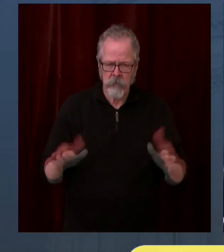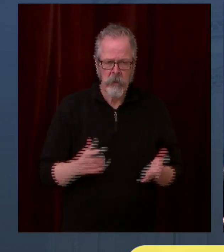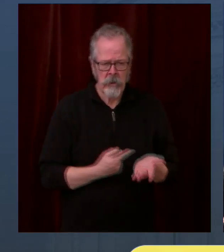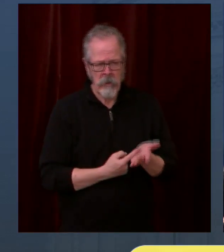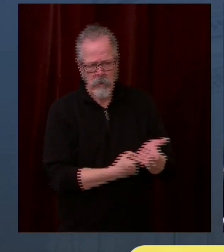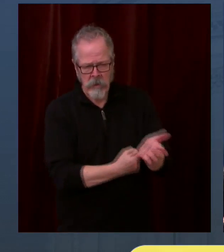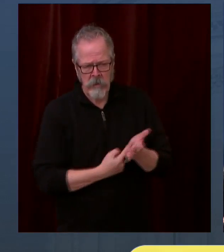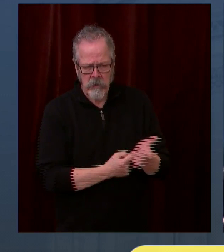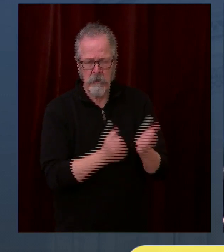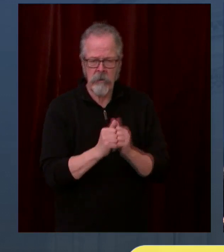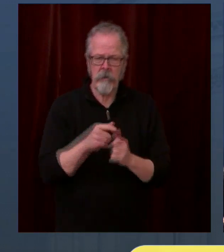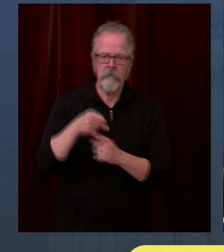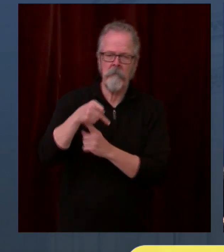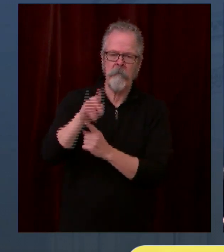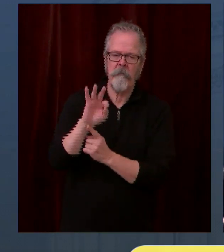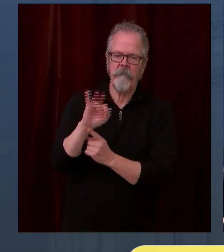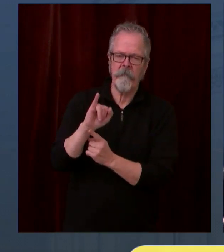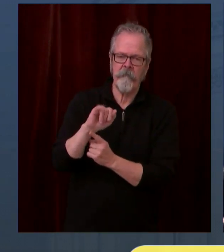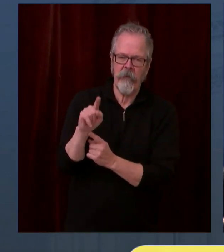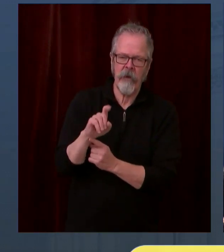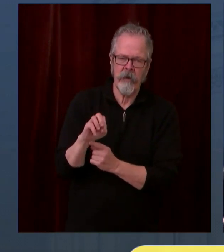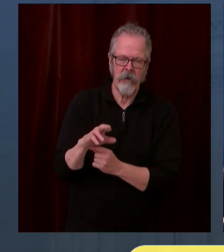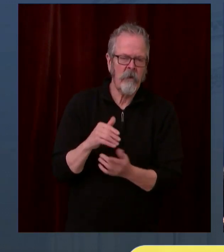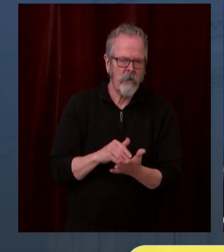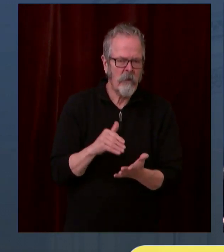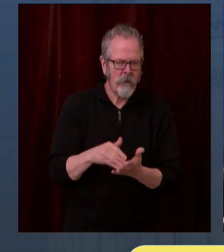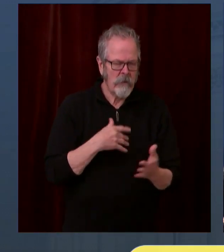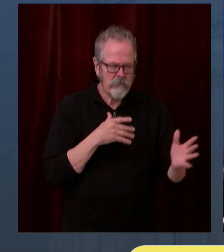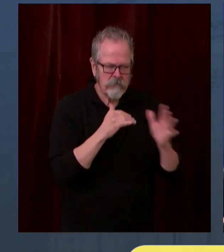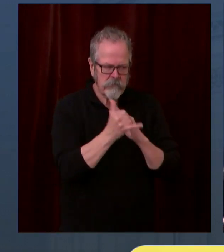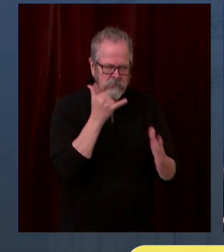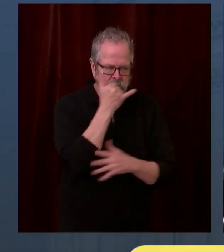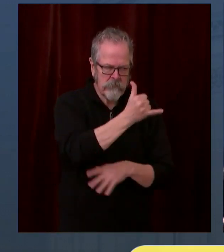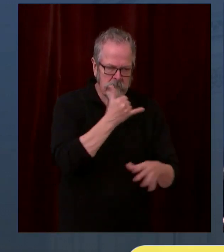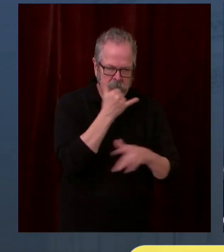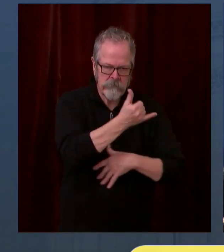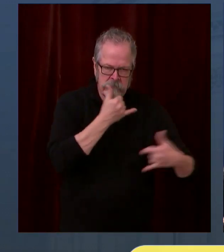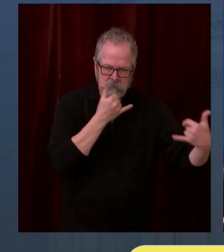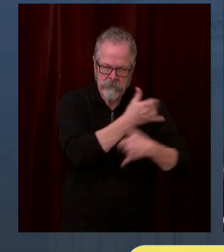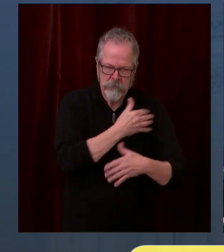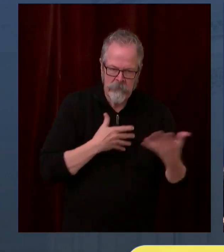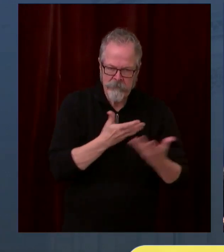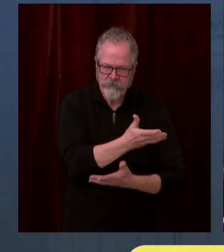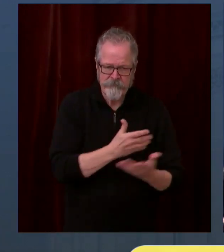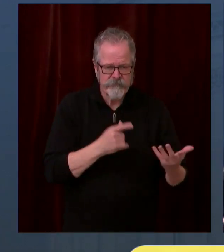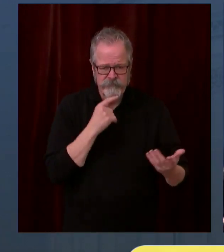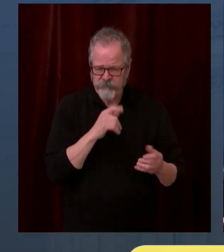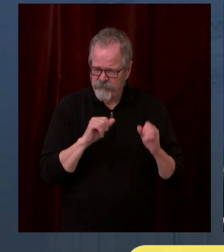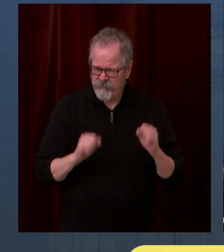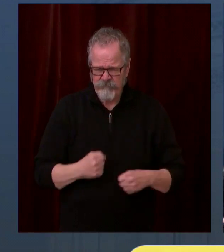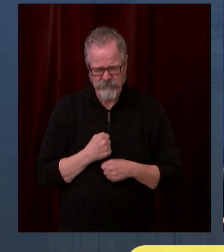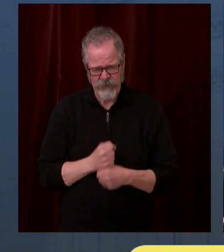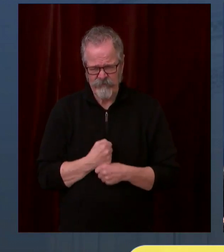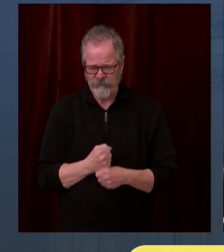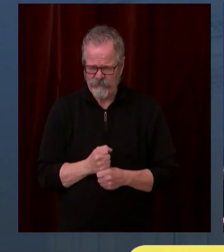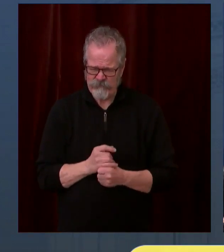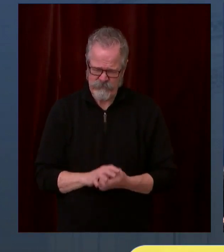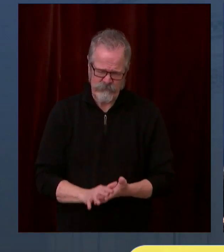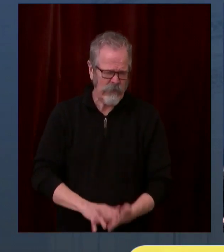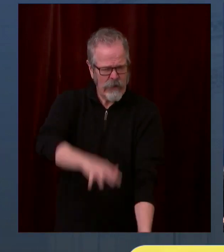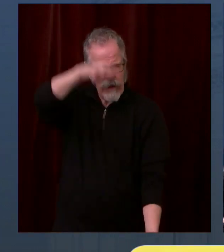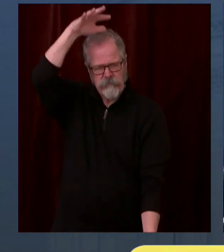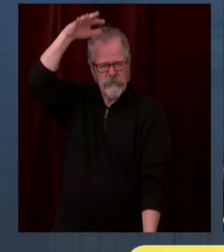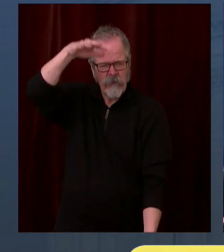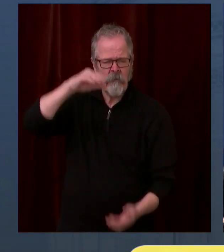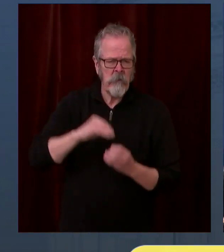production. And assuming the federal government continues to give us product, I think there is a good reason